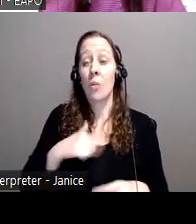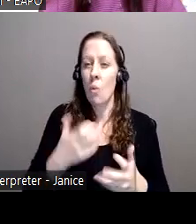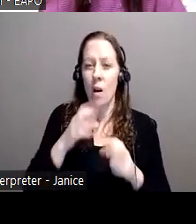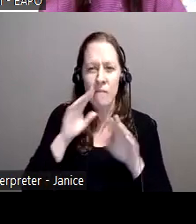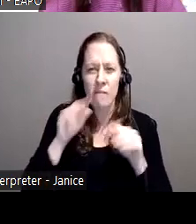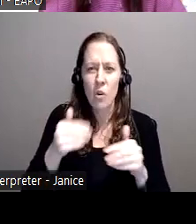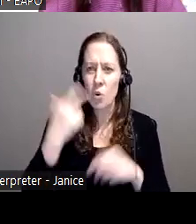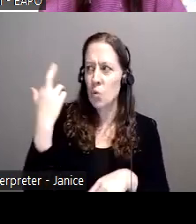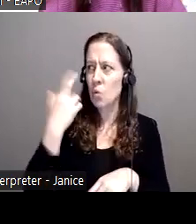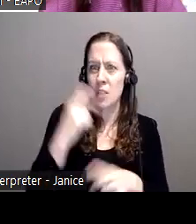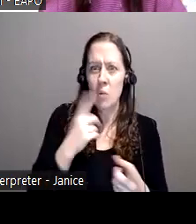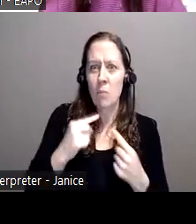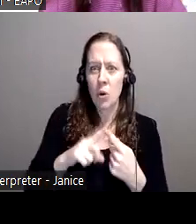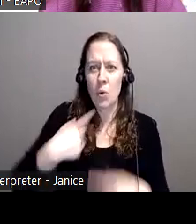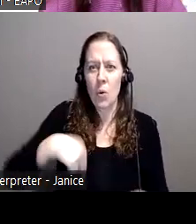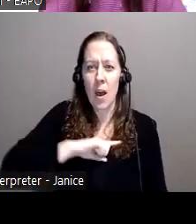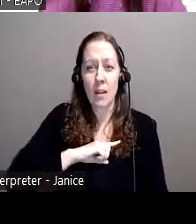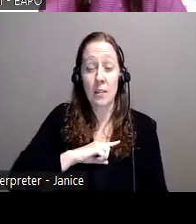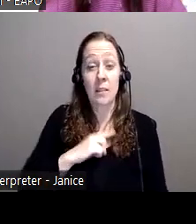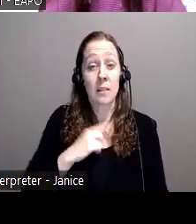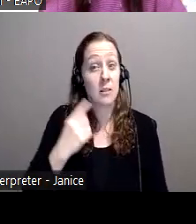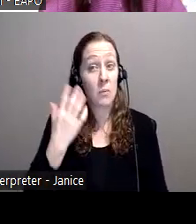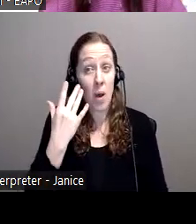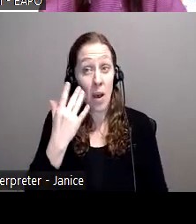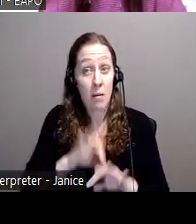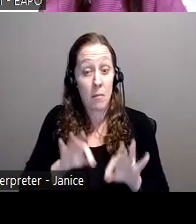-Fraud Center? Because I think there was this belief that, um,